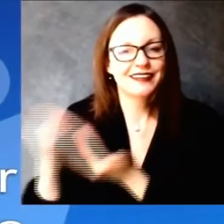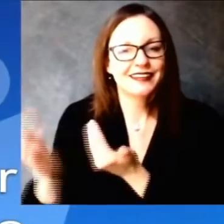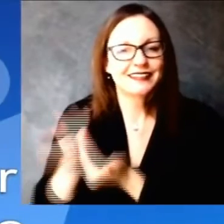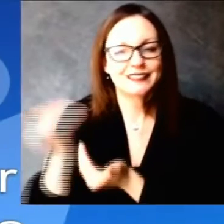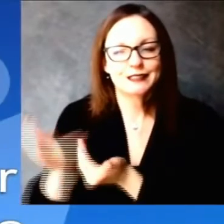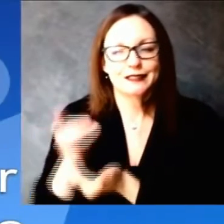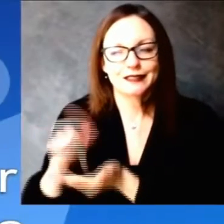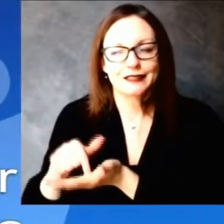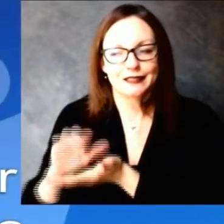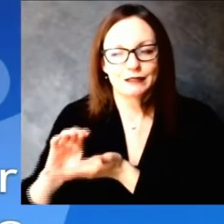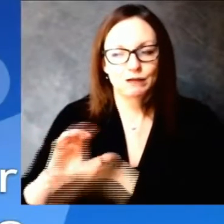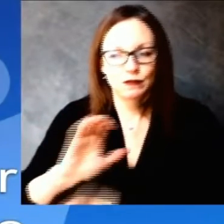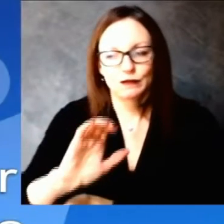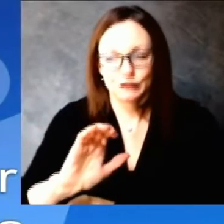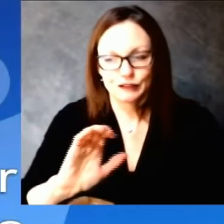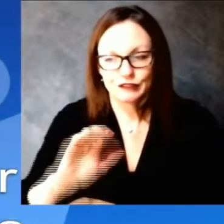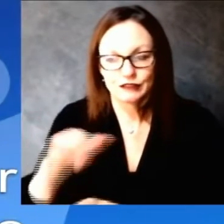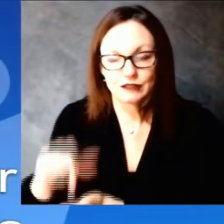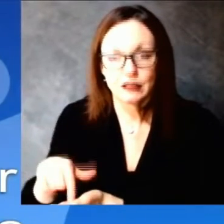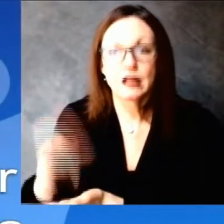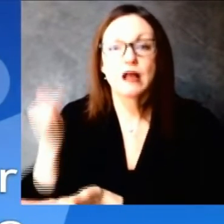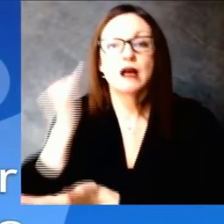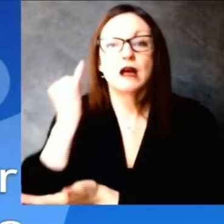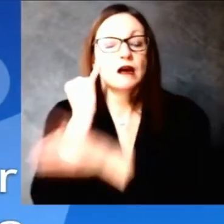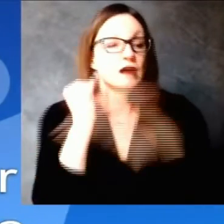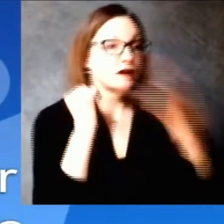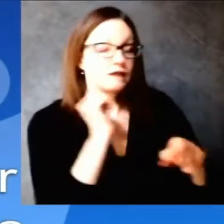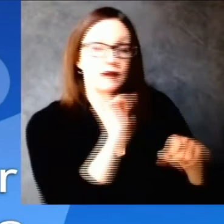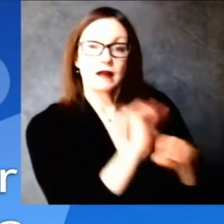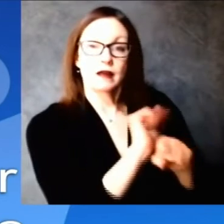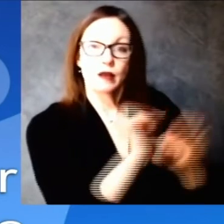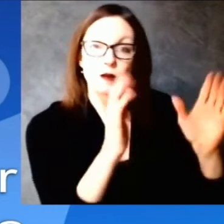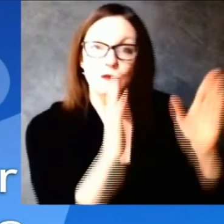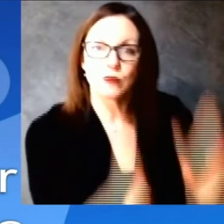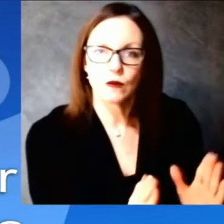that now to adam rogan the journal times adam